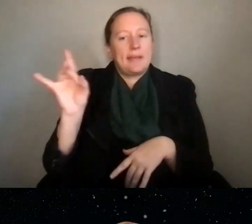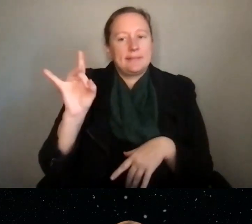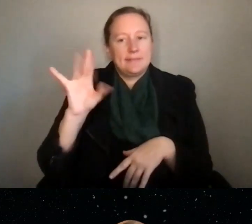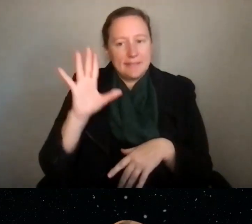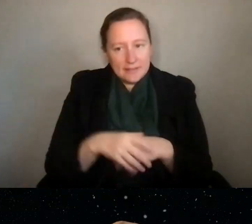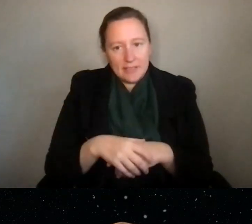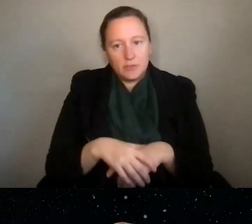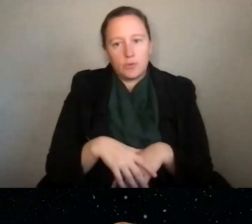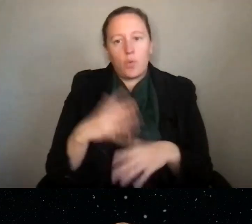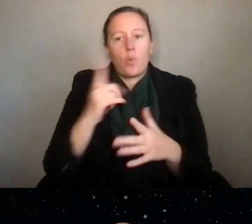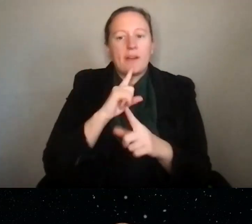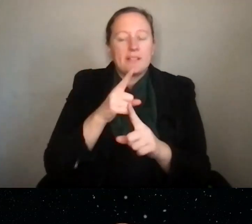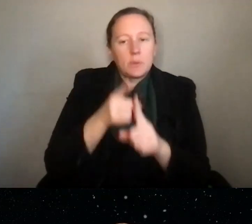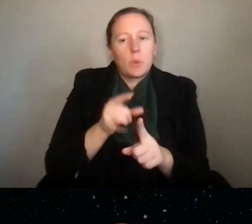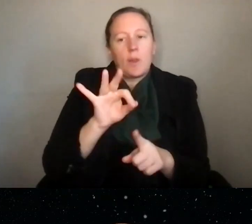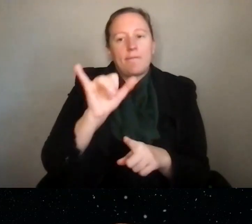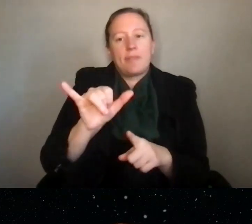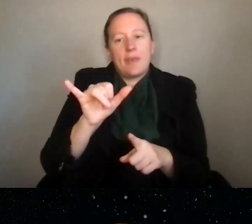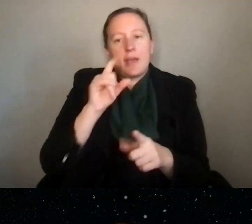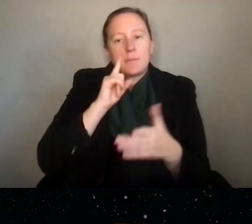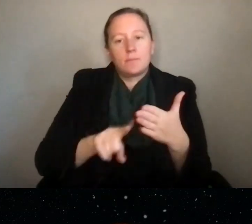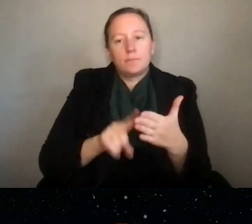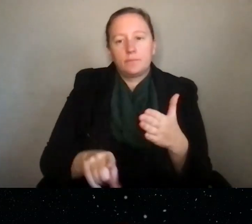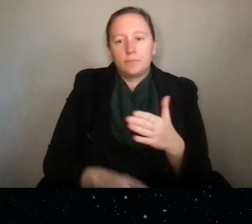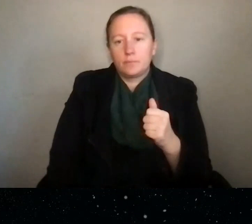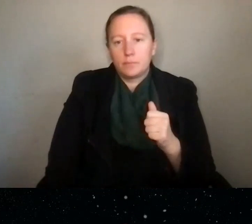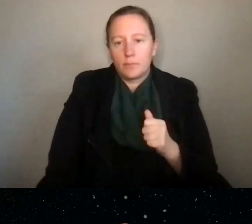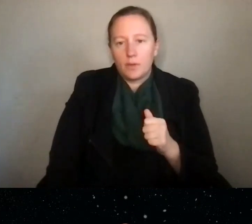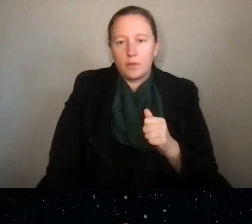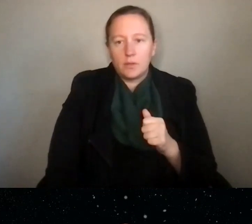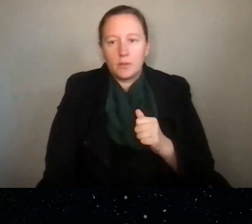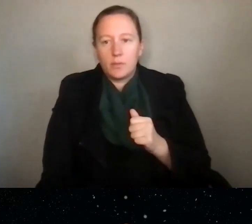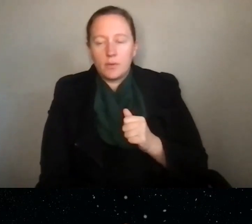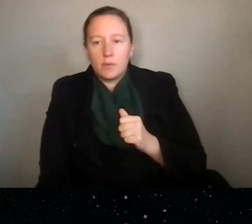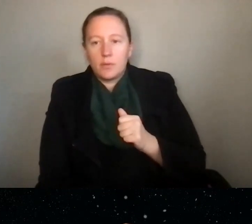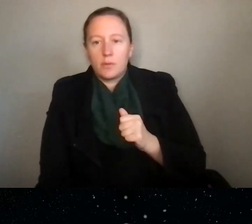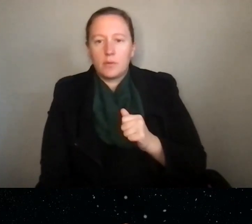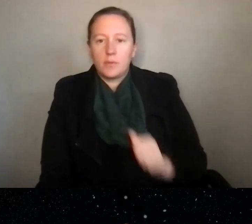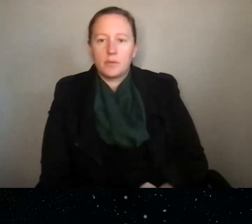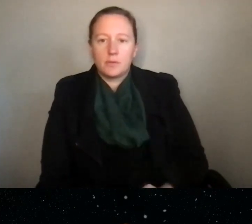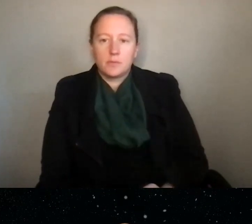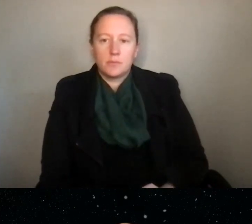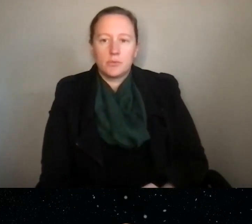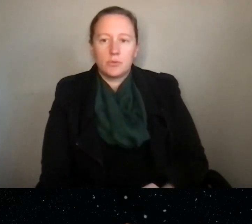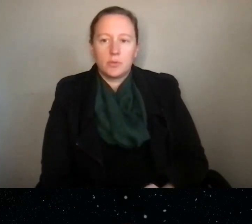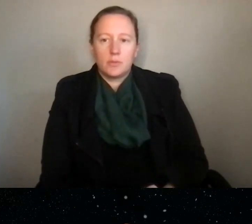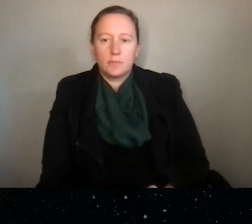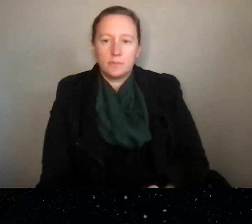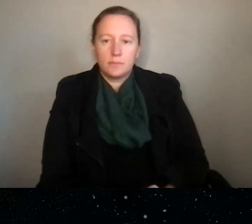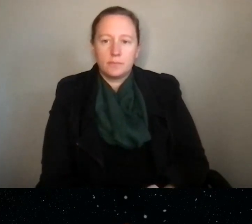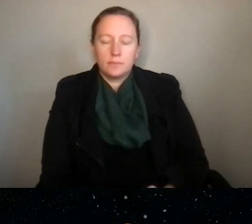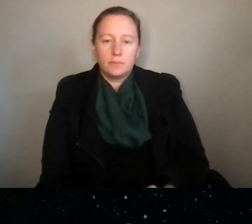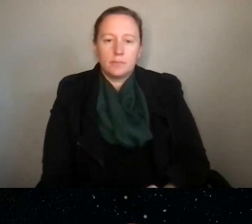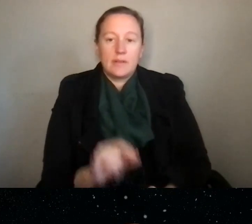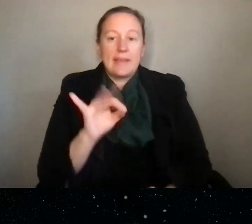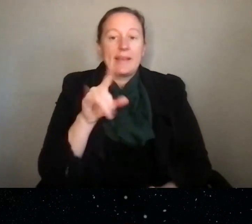what the goal of that research is. So this, I will say, reach out to the program directors of whatever field you're in.